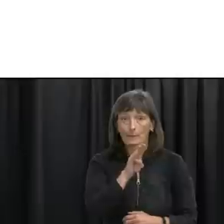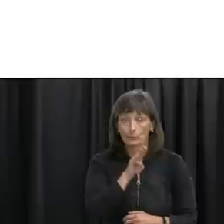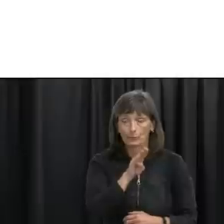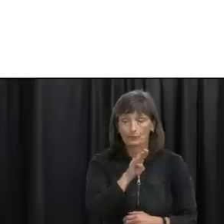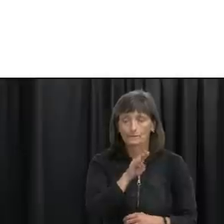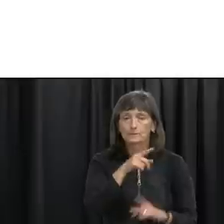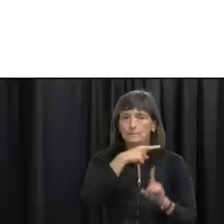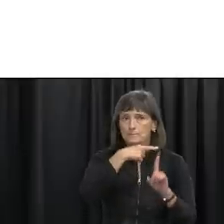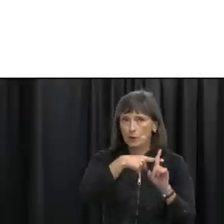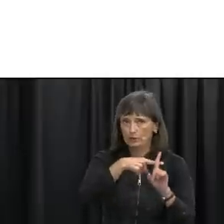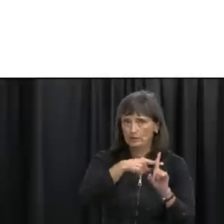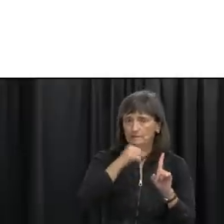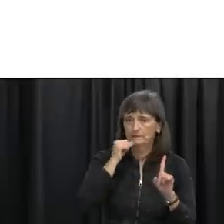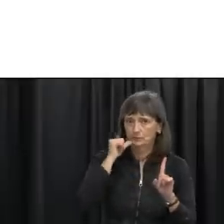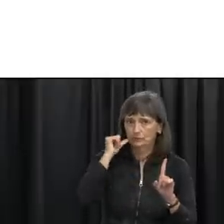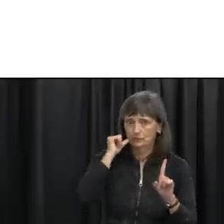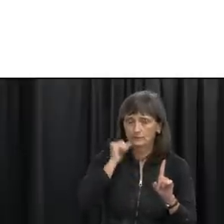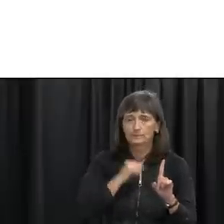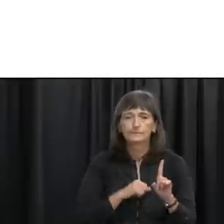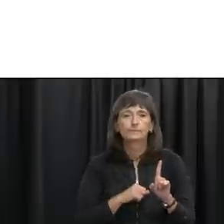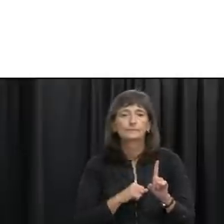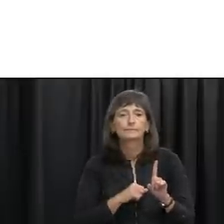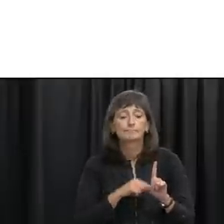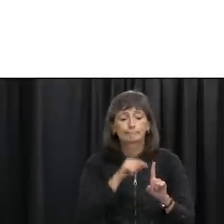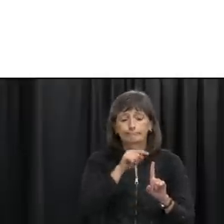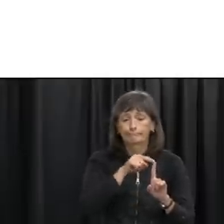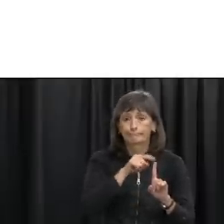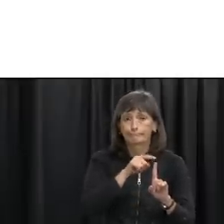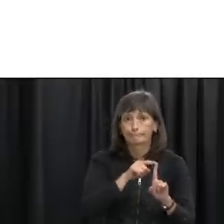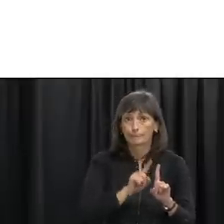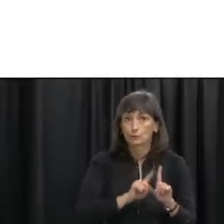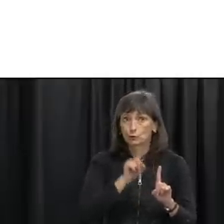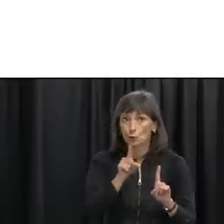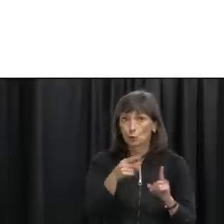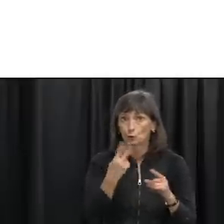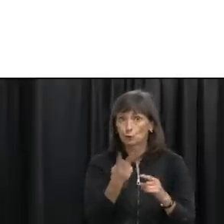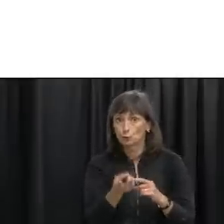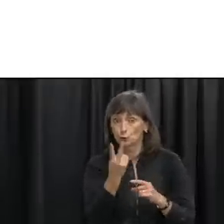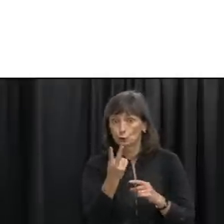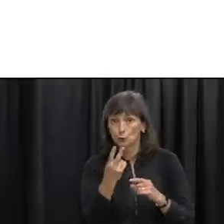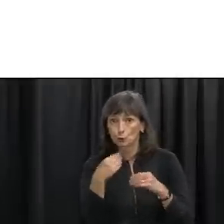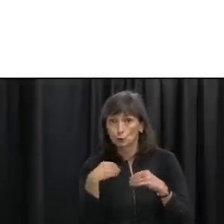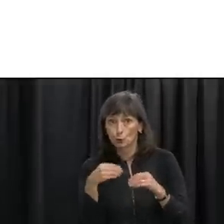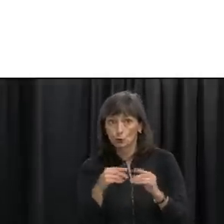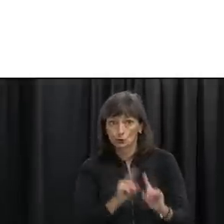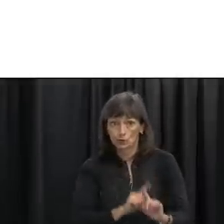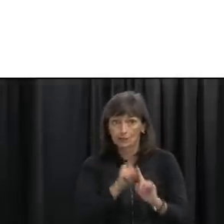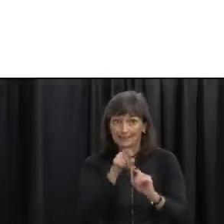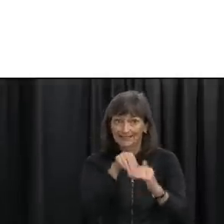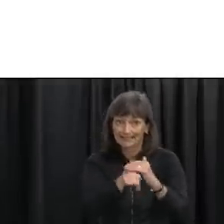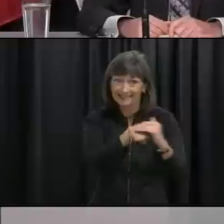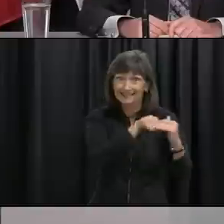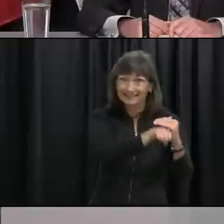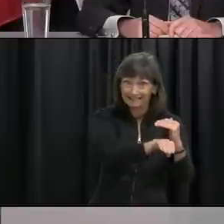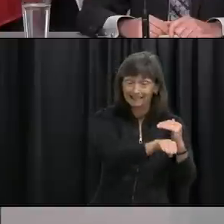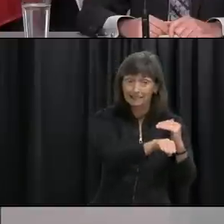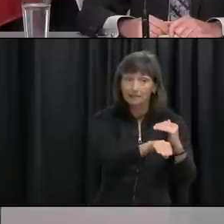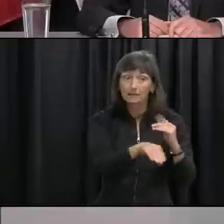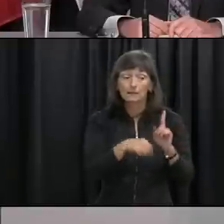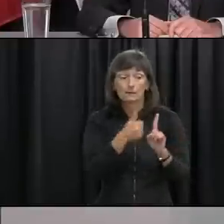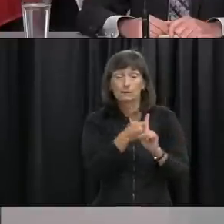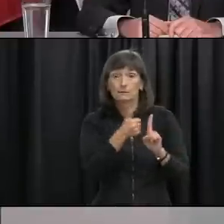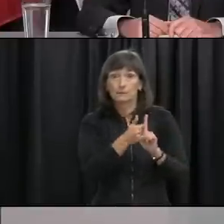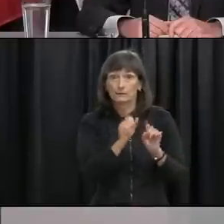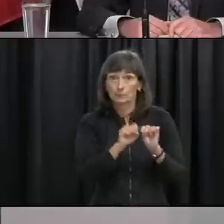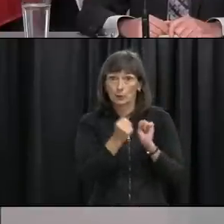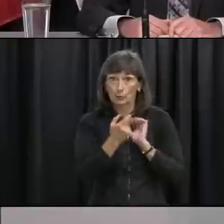positive uh did she attend the two stores mentioned in the alert and if so was that a violation of uh